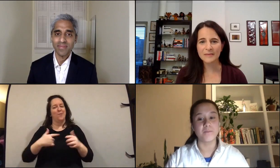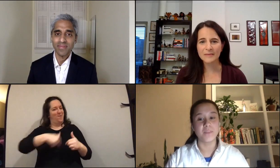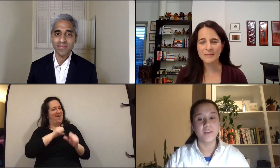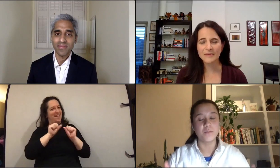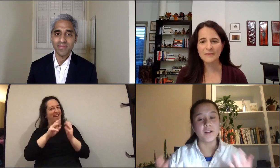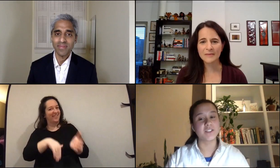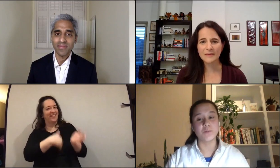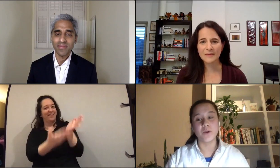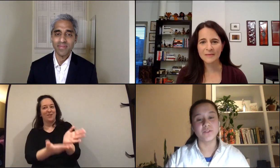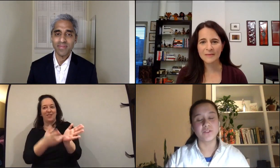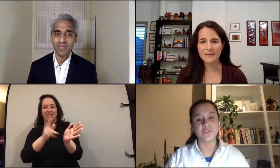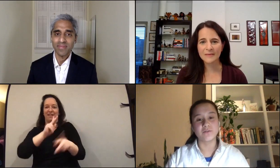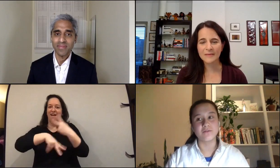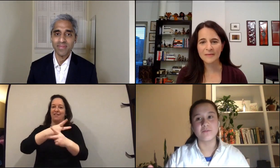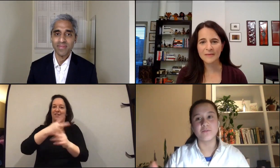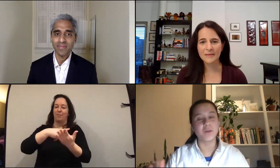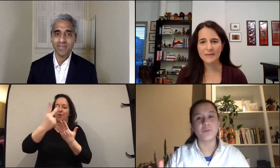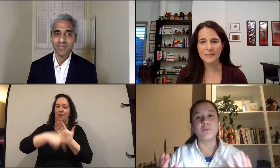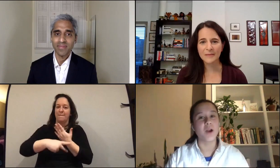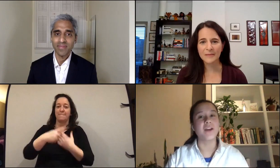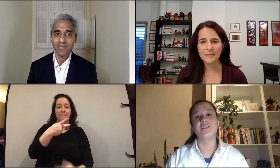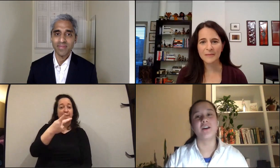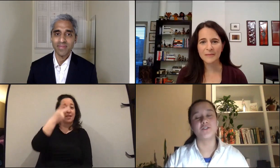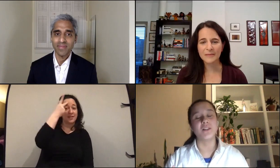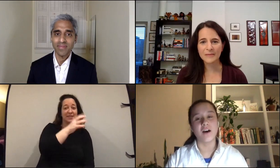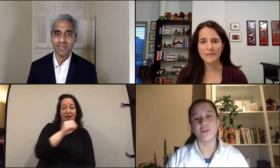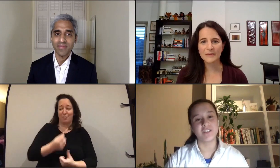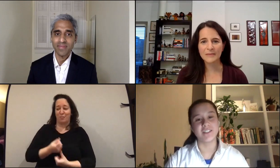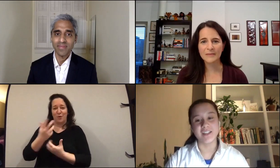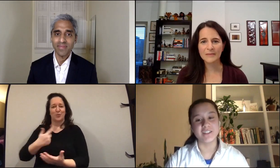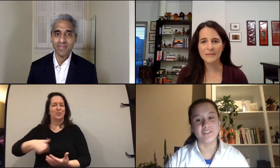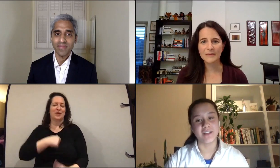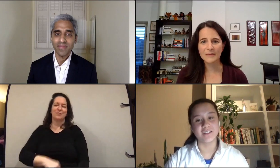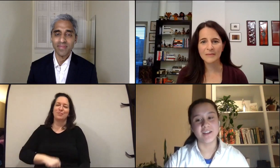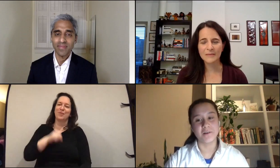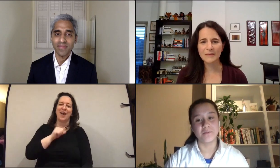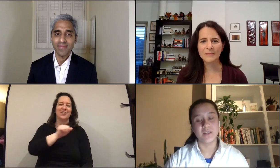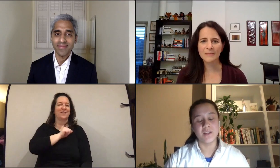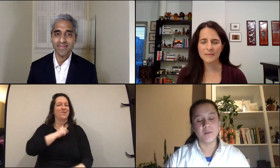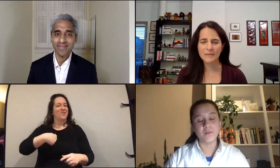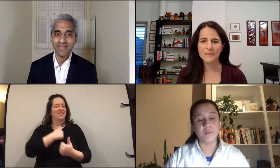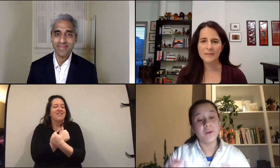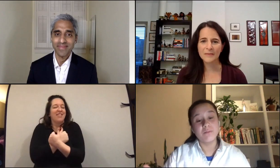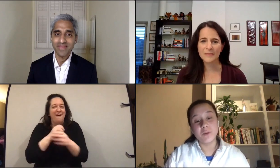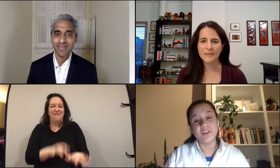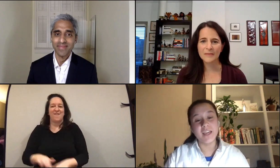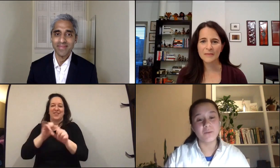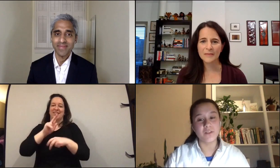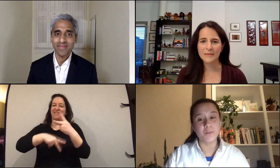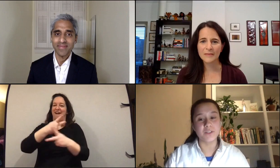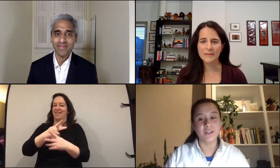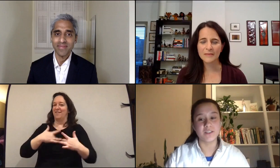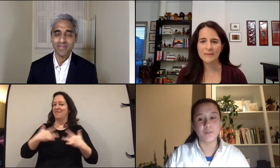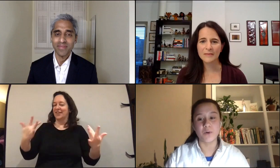um politics and prose we pride ourselves we love hosting these kinds of events but we we